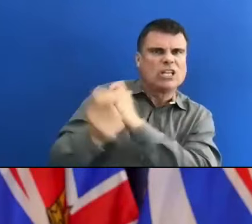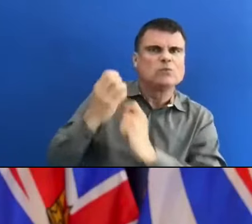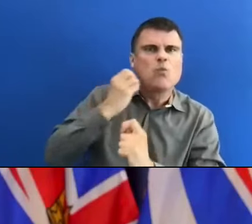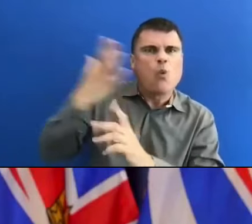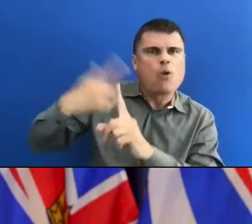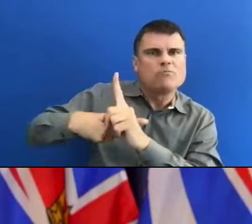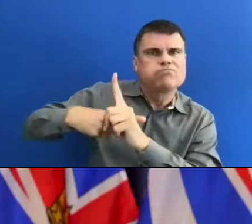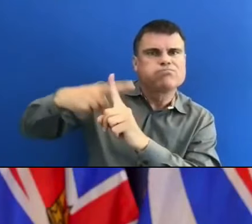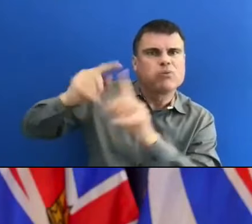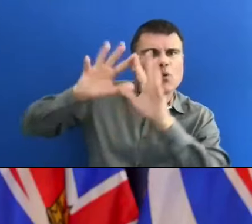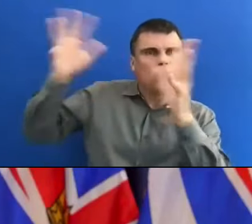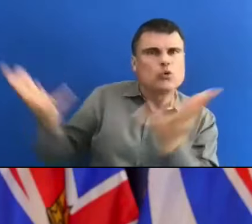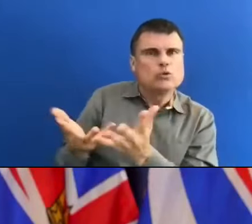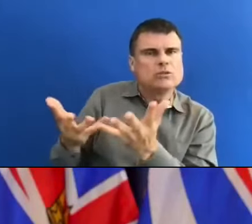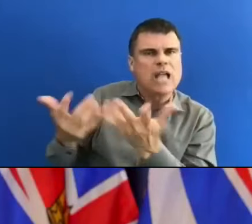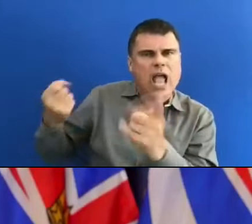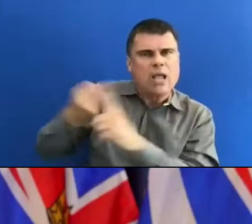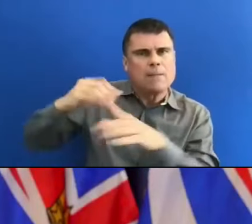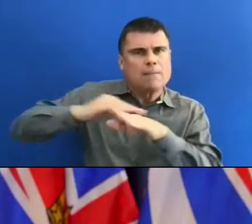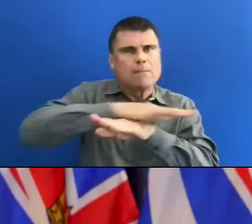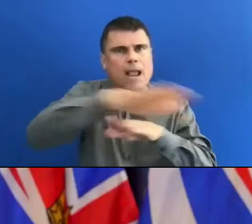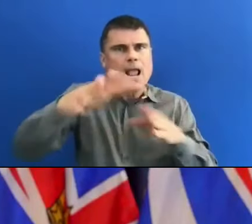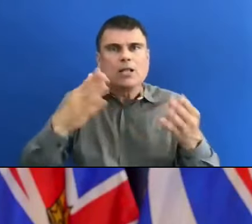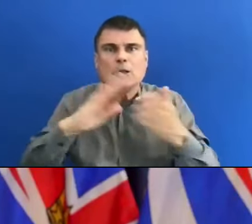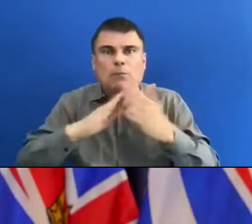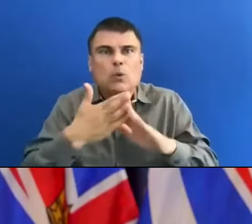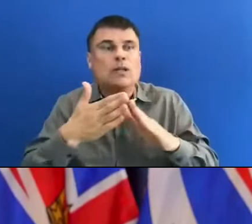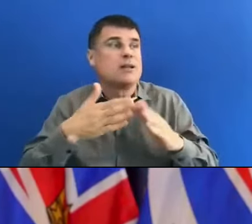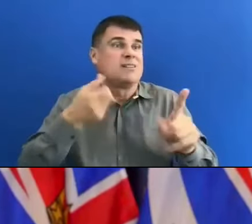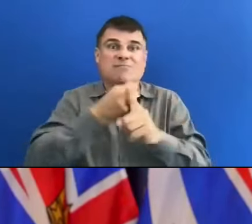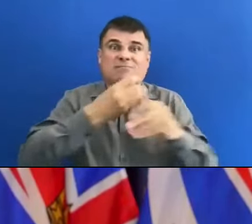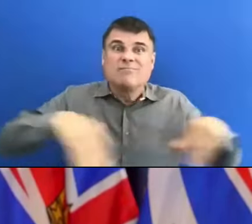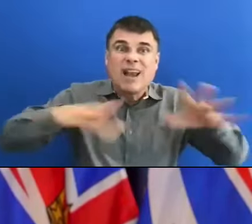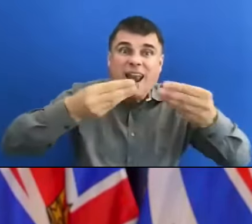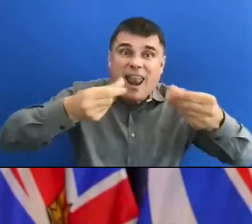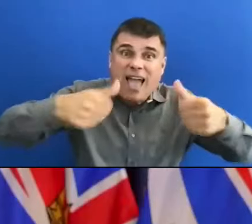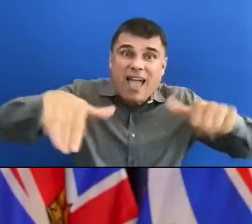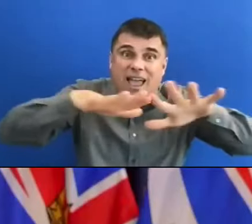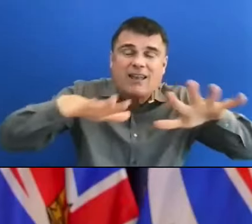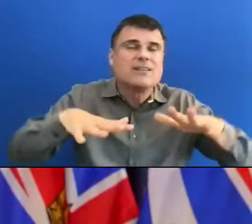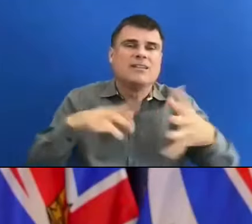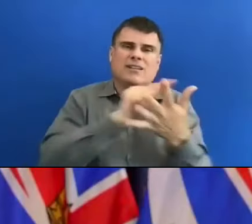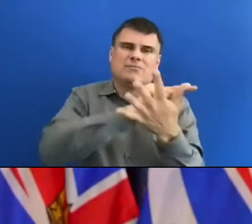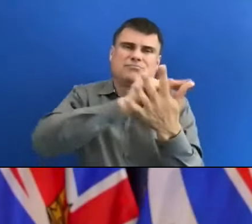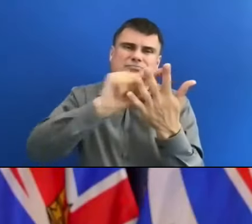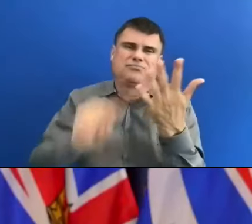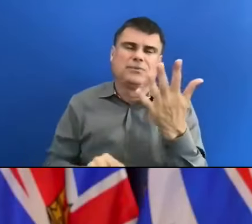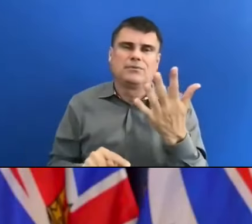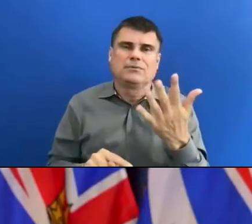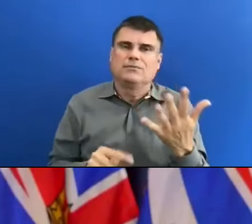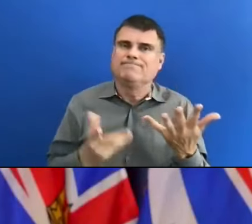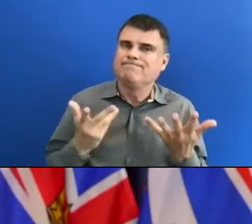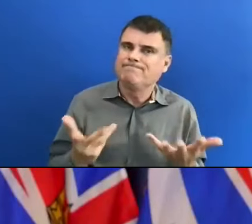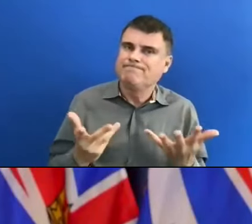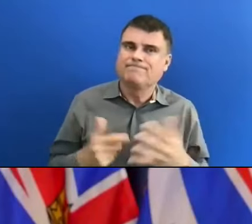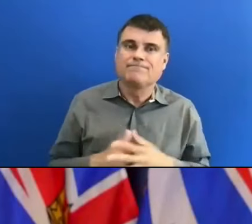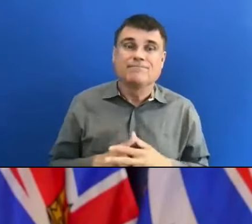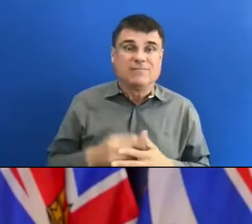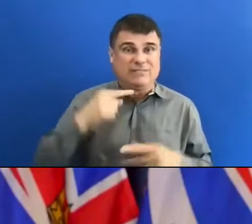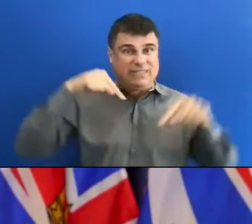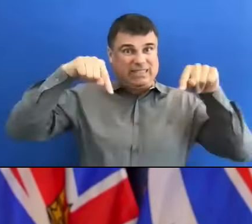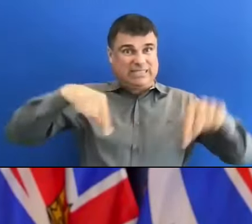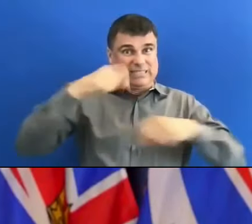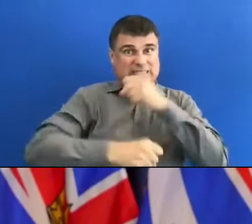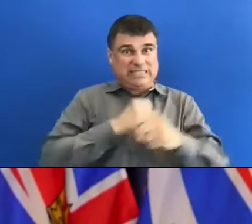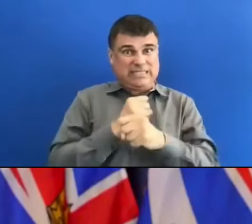I think, on the landscape, as we've seen, should we end up having another difficult fire season. That will be three out